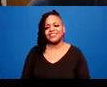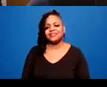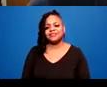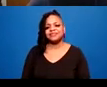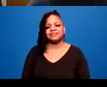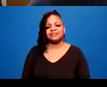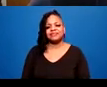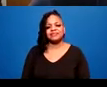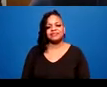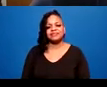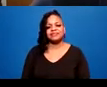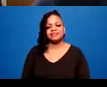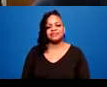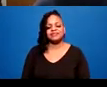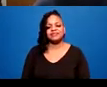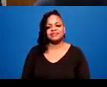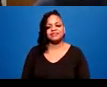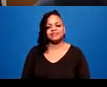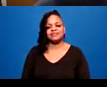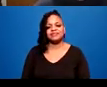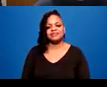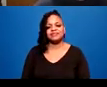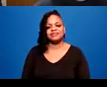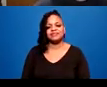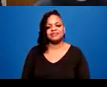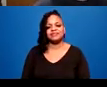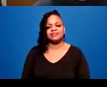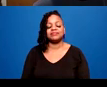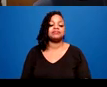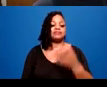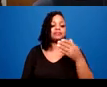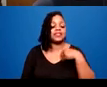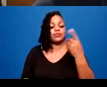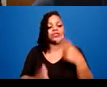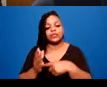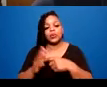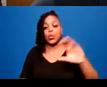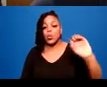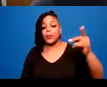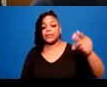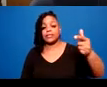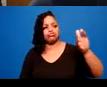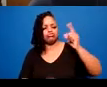To give you examples of coping strategies, some people call them survival skills.